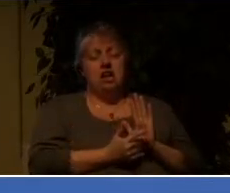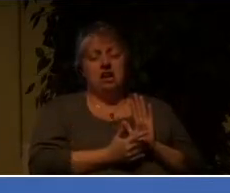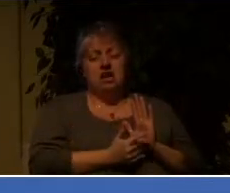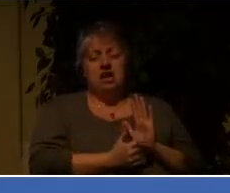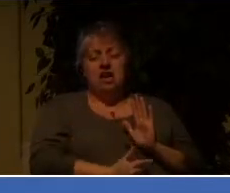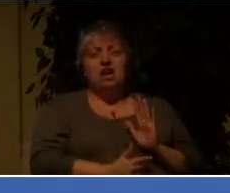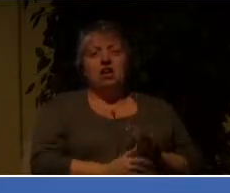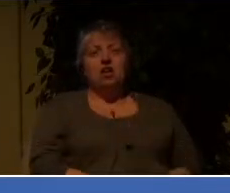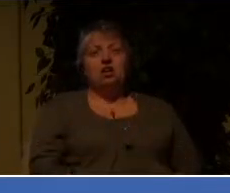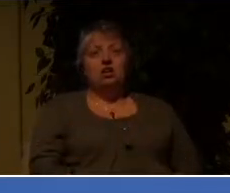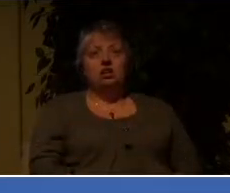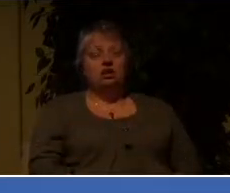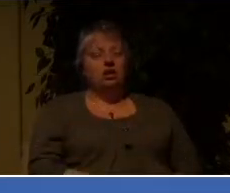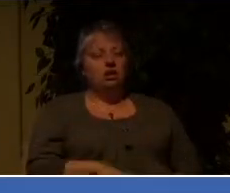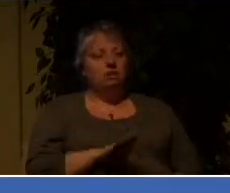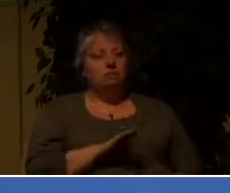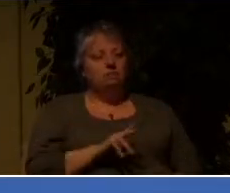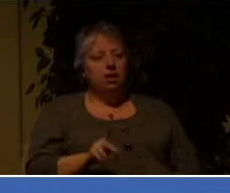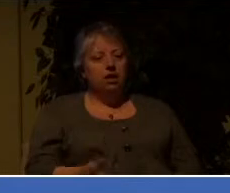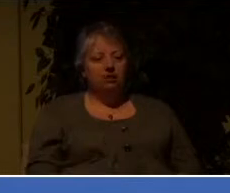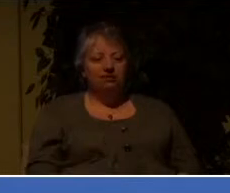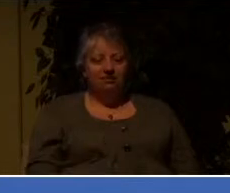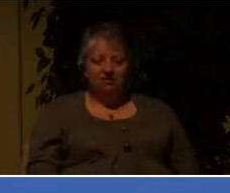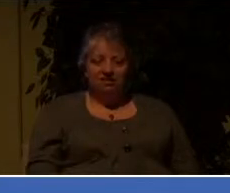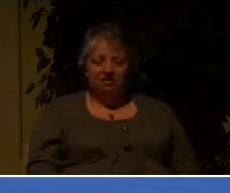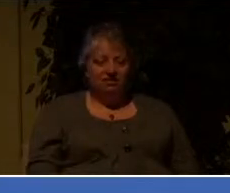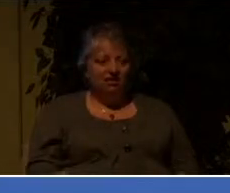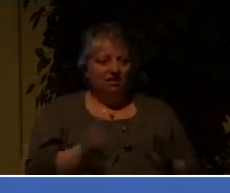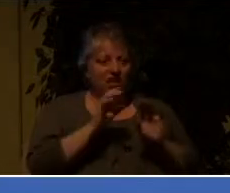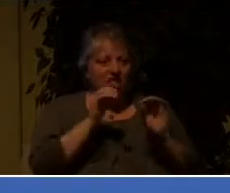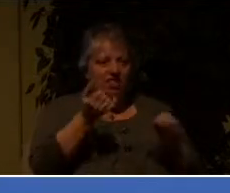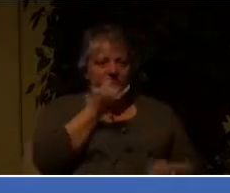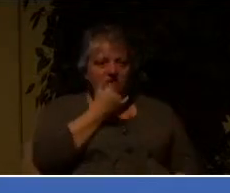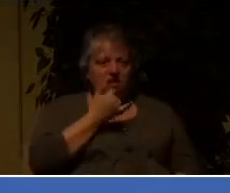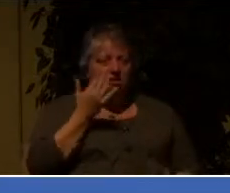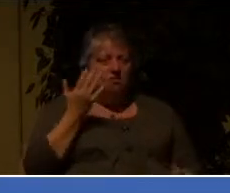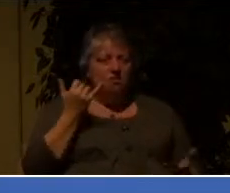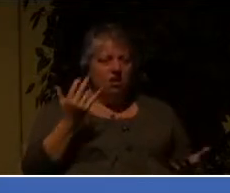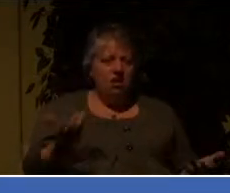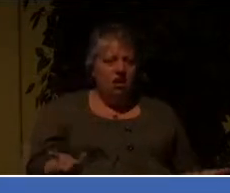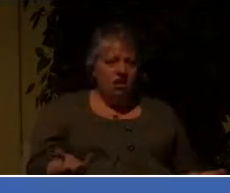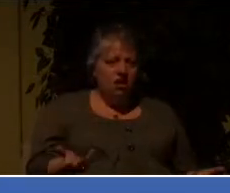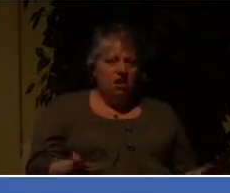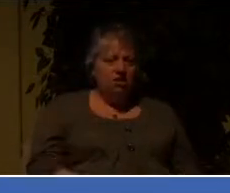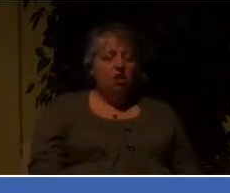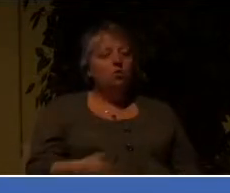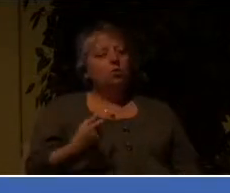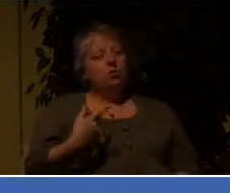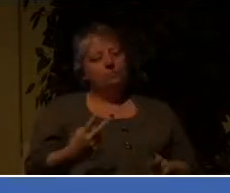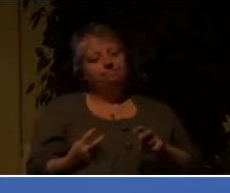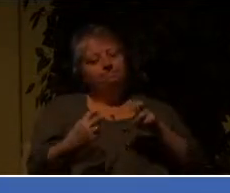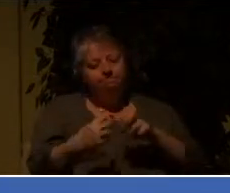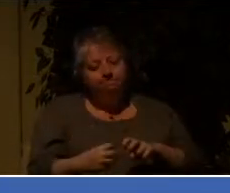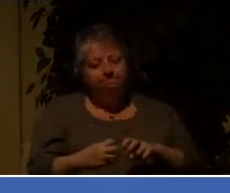and can't find a thing that's wrong. What's the matter? So we got together, talked about it, prayed about it.